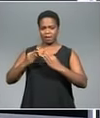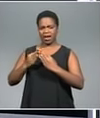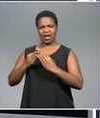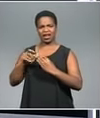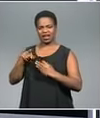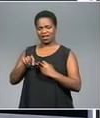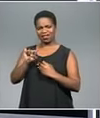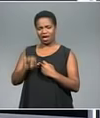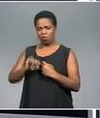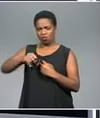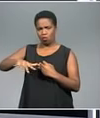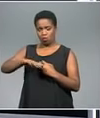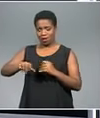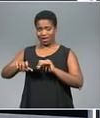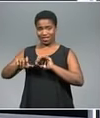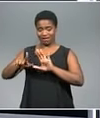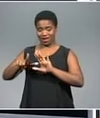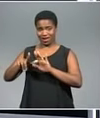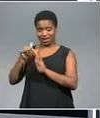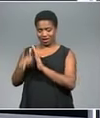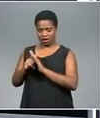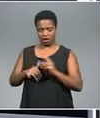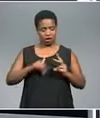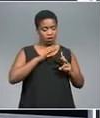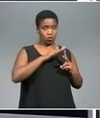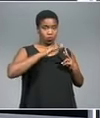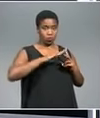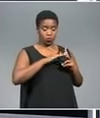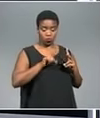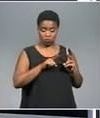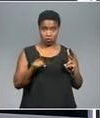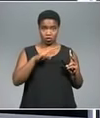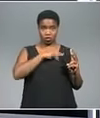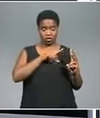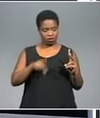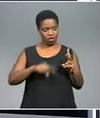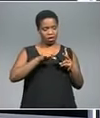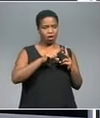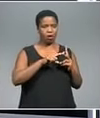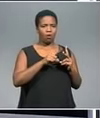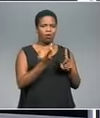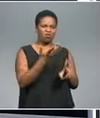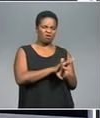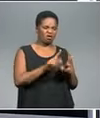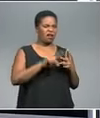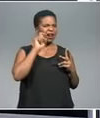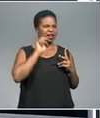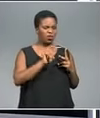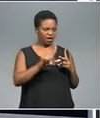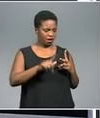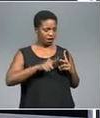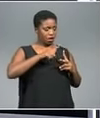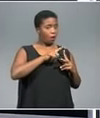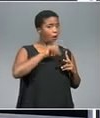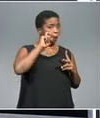Flakfontein. His co-accuser, Vusi Mabasso, allegedly committed suicide in jail. The NPA says despite Mabasso's death,